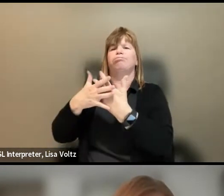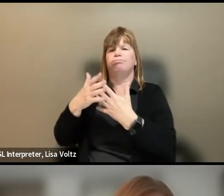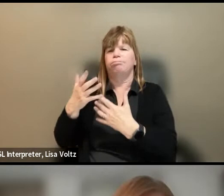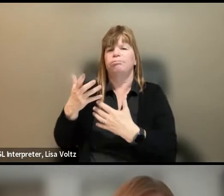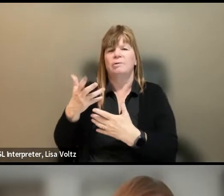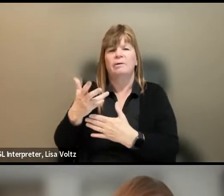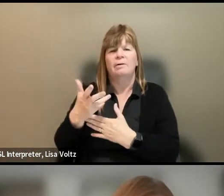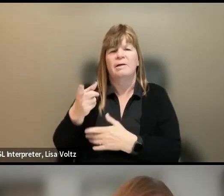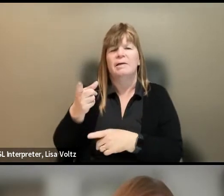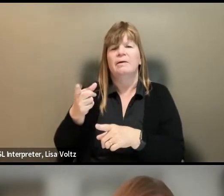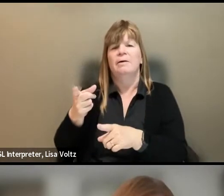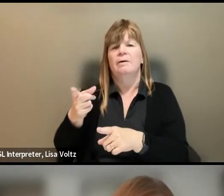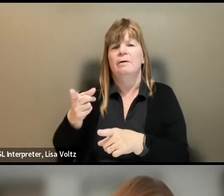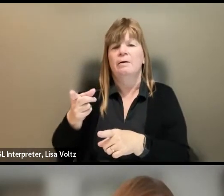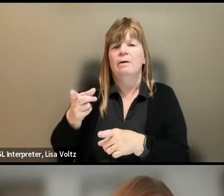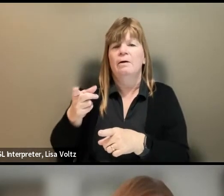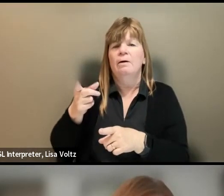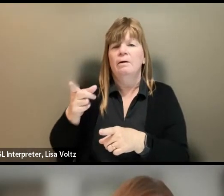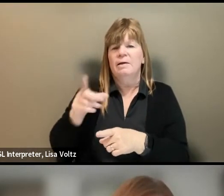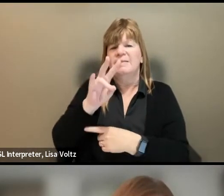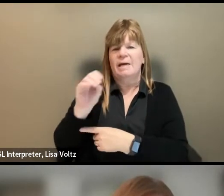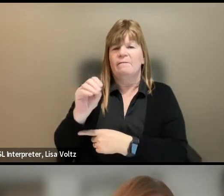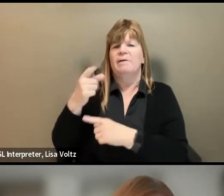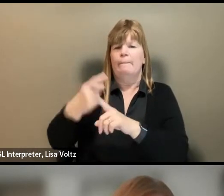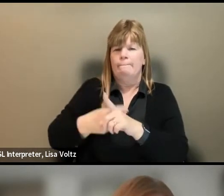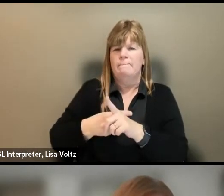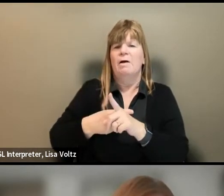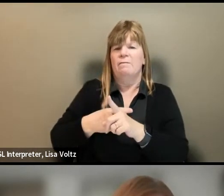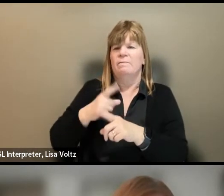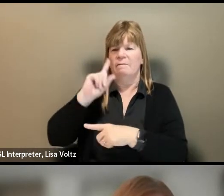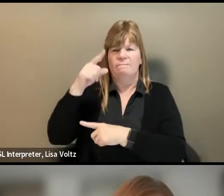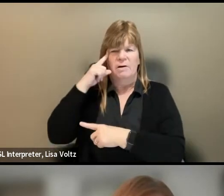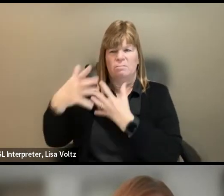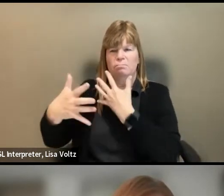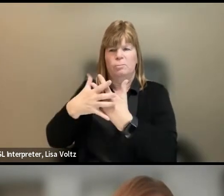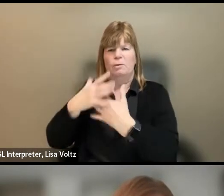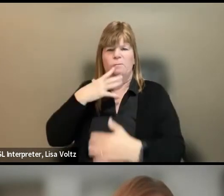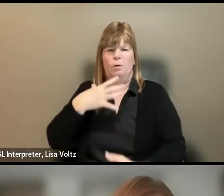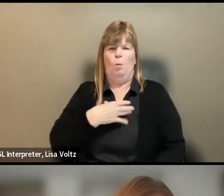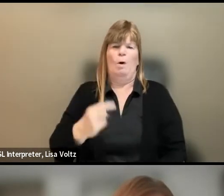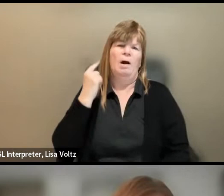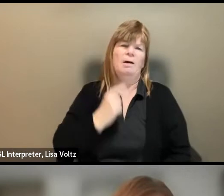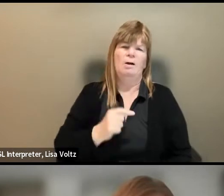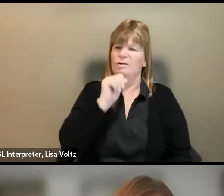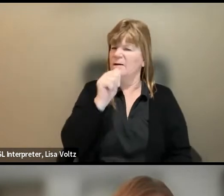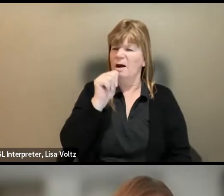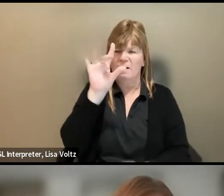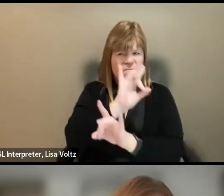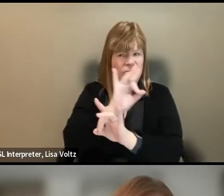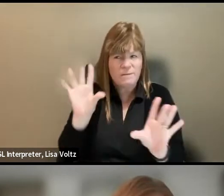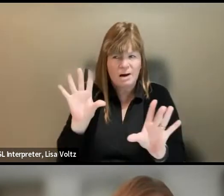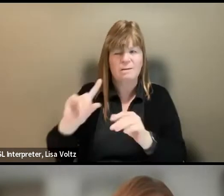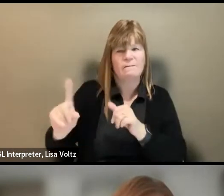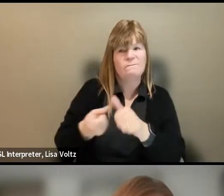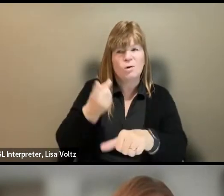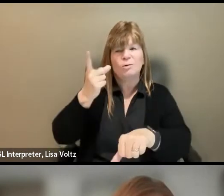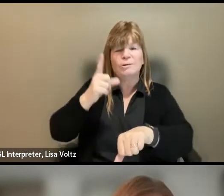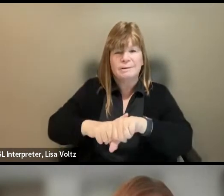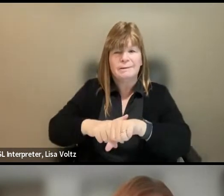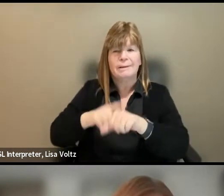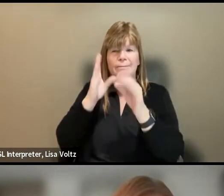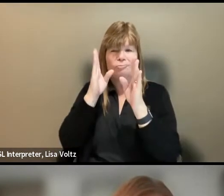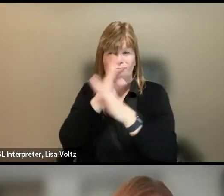-month federal prison sentence for a white-collar, nonviolent, first-time offense